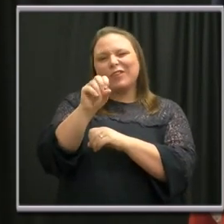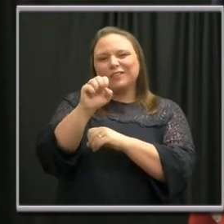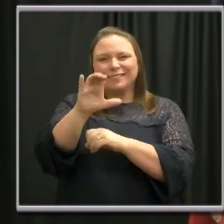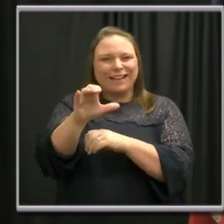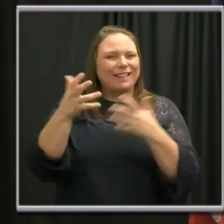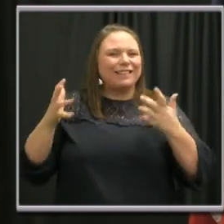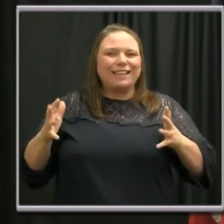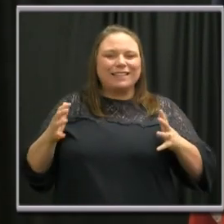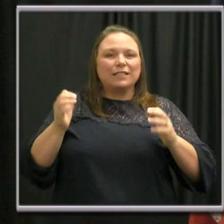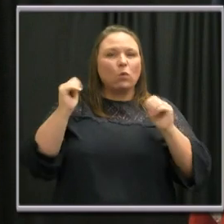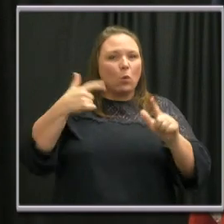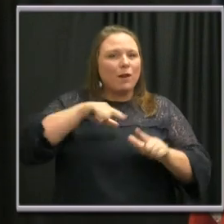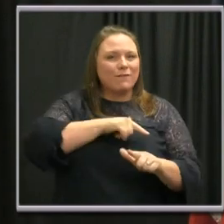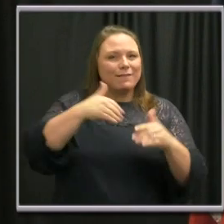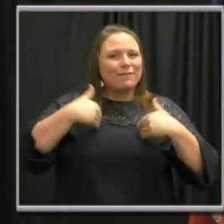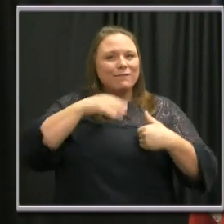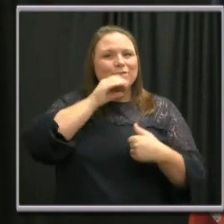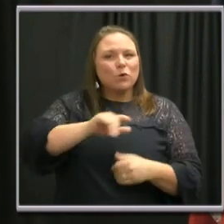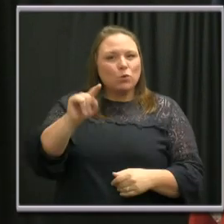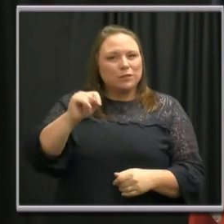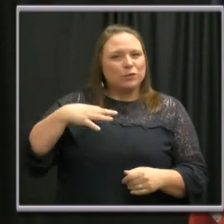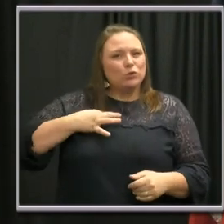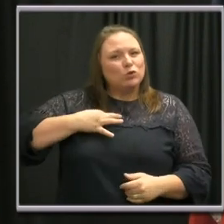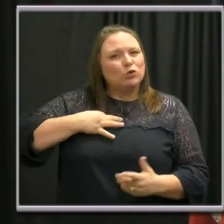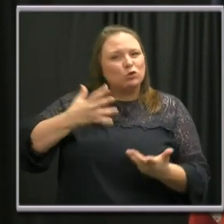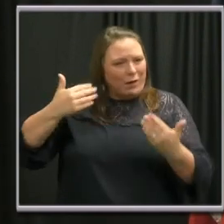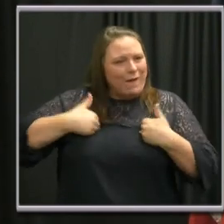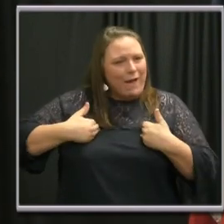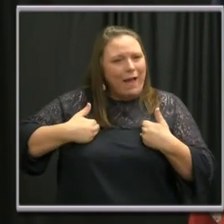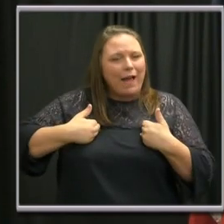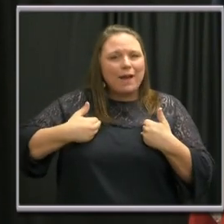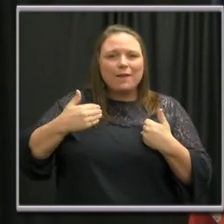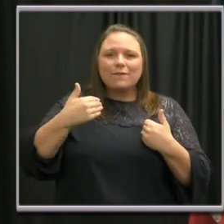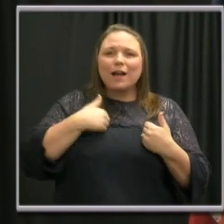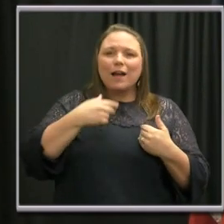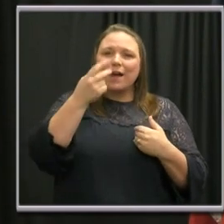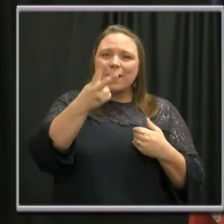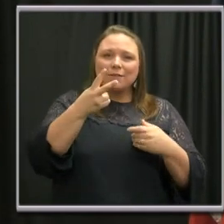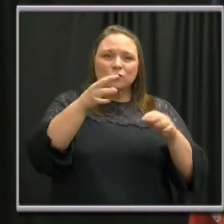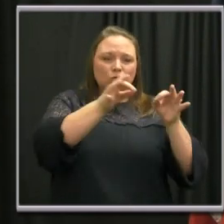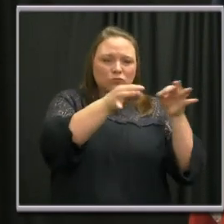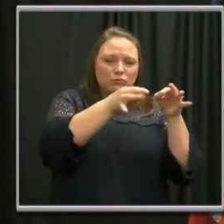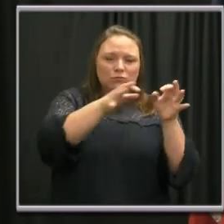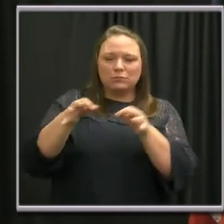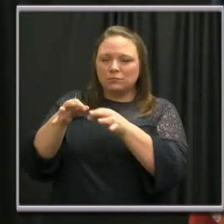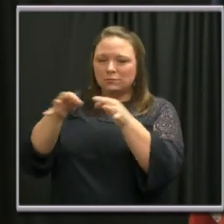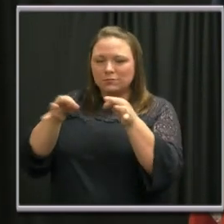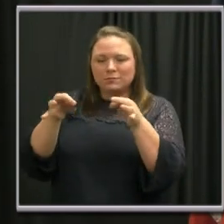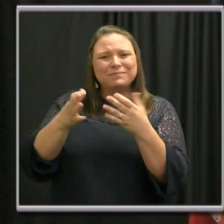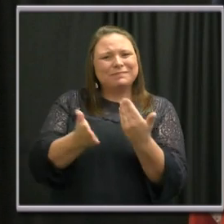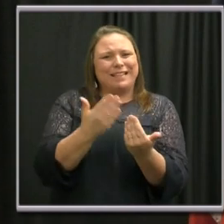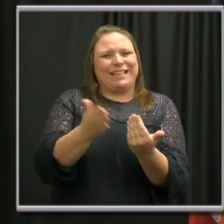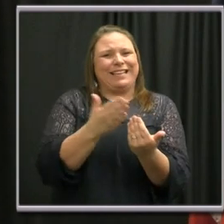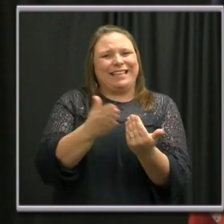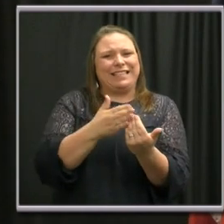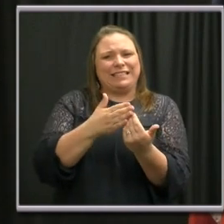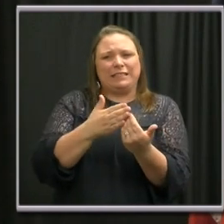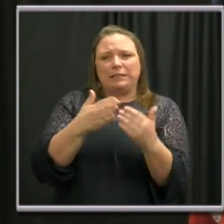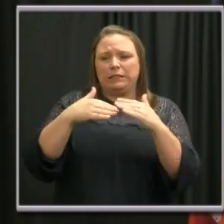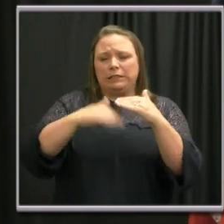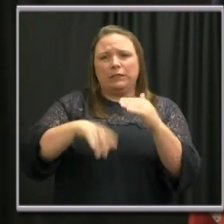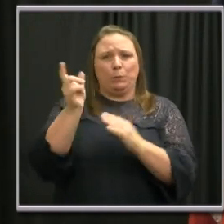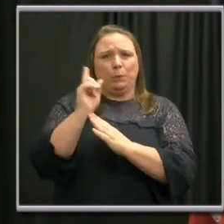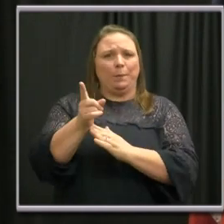All of us probably have some old t-shirts laying around. If you just take two rubber straps like this, you can see how easy it is. Within less than a minute,